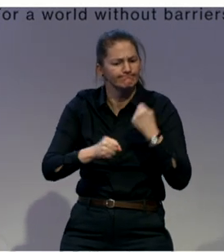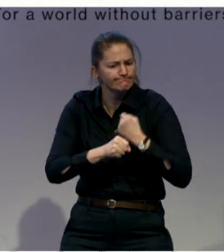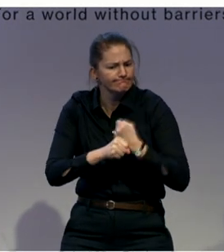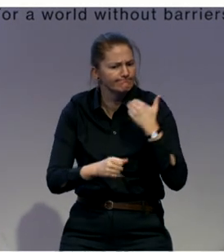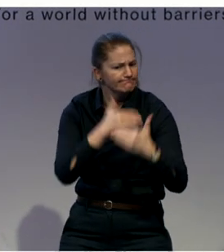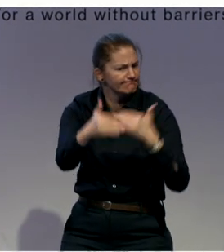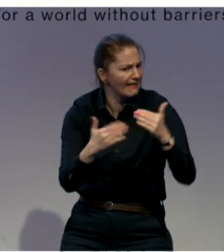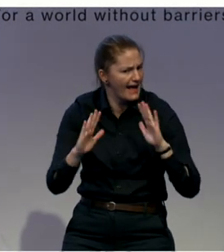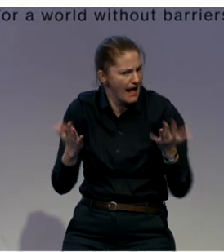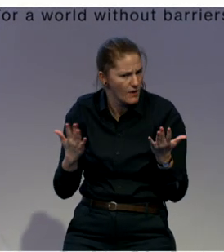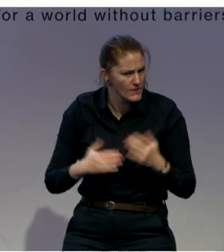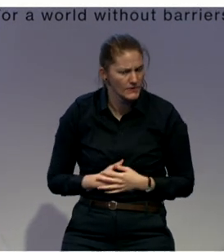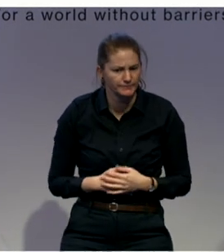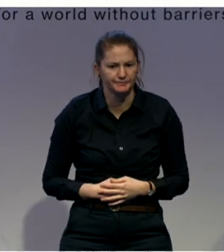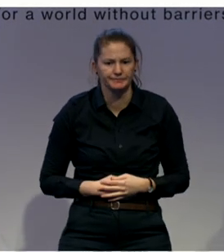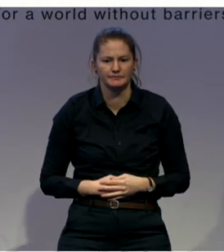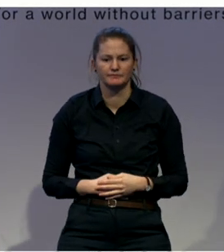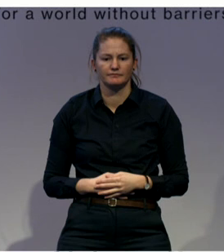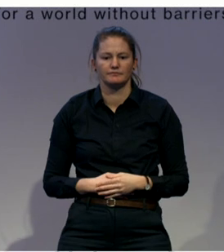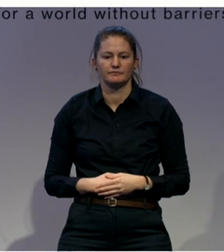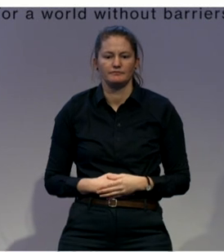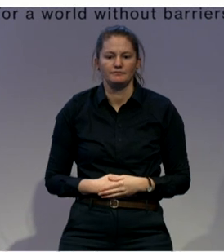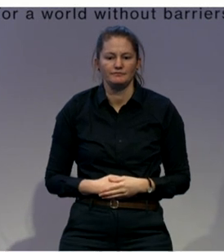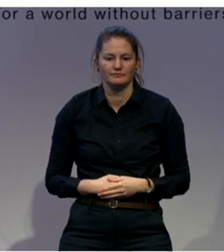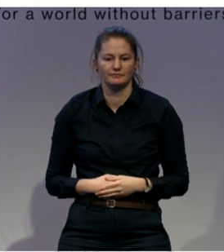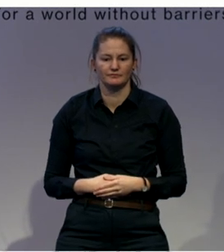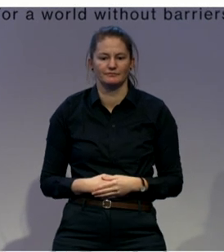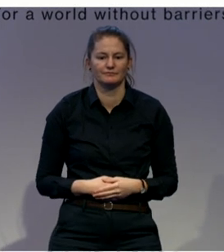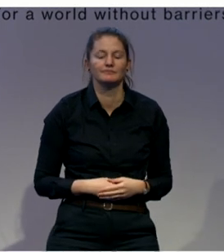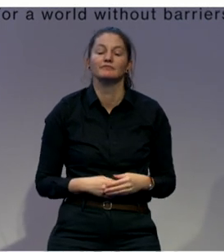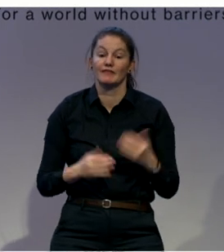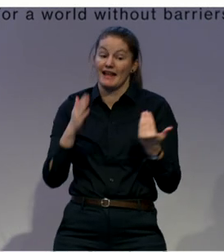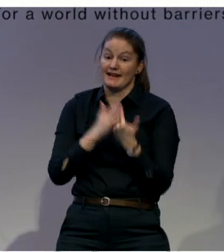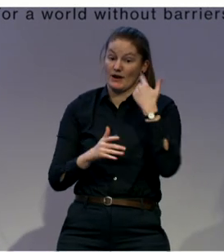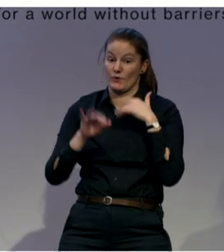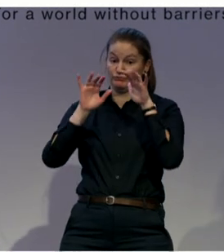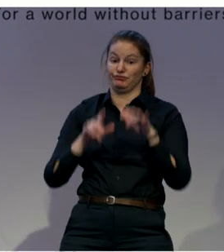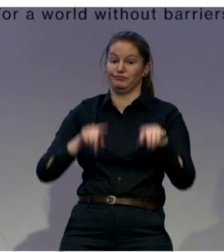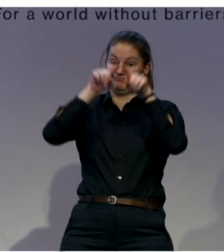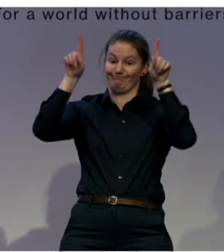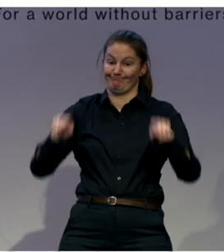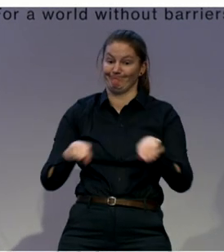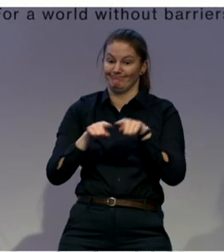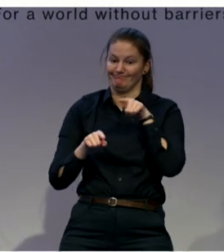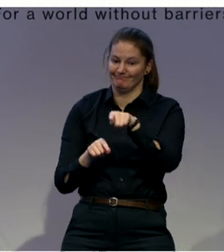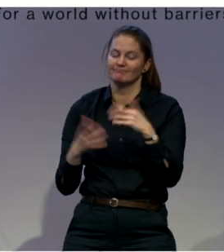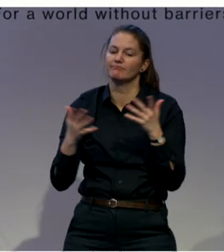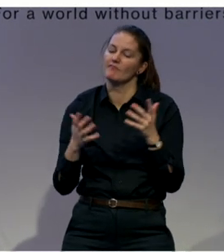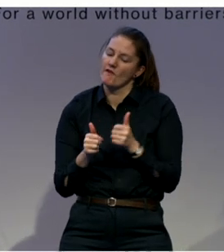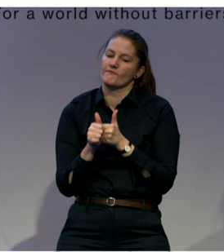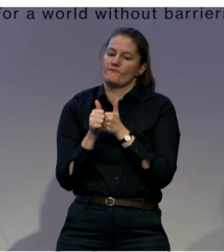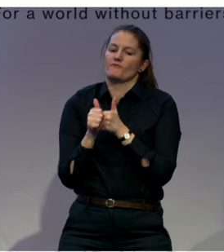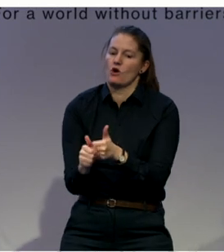And more recently, general comment number five of the UNCRPD committee, which says that no investment should be made in